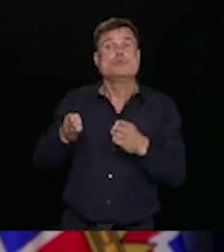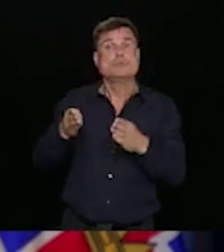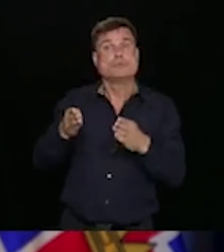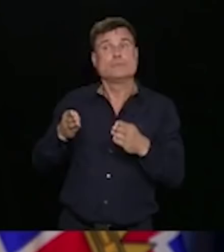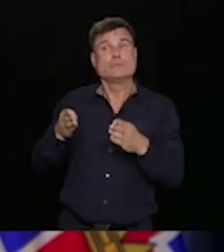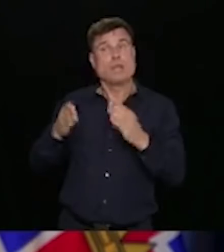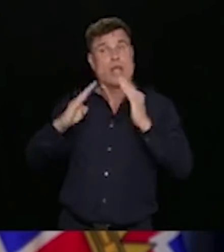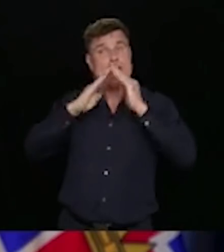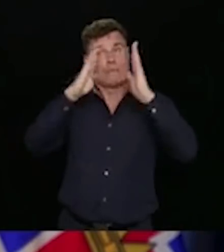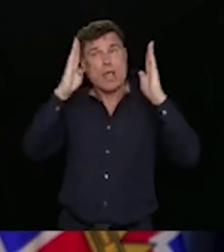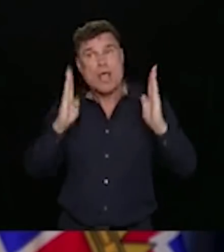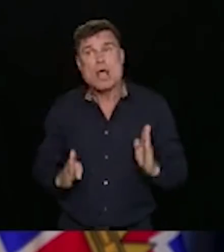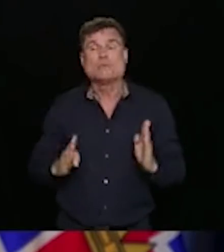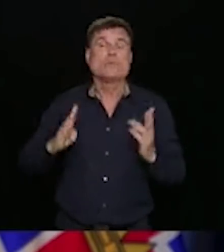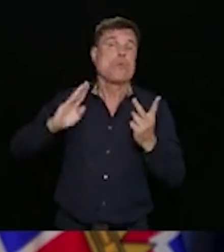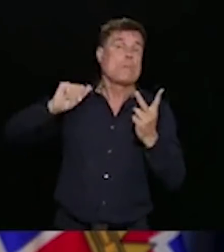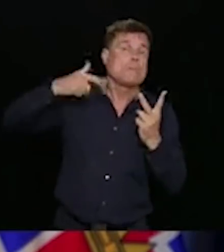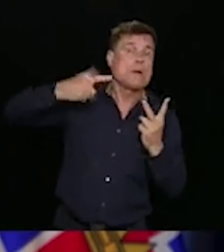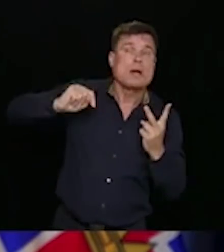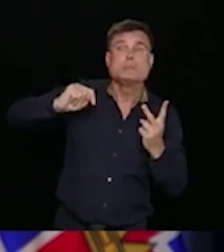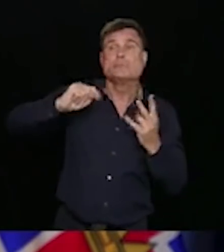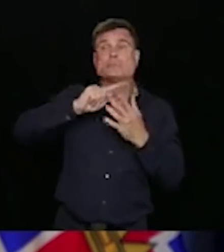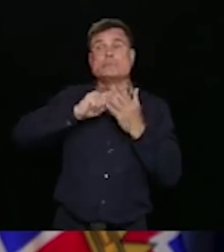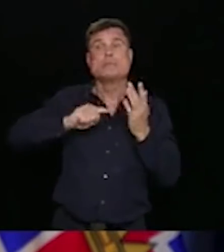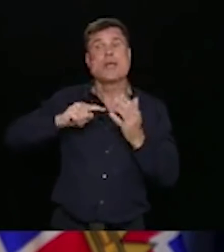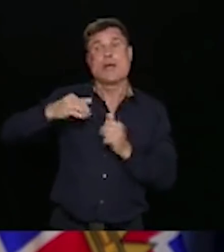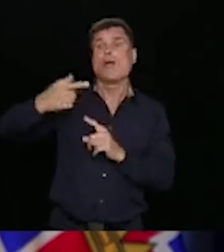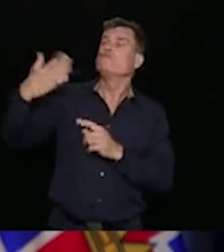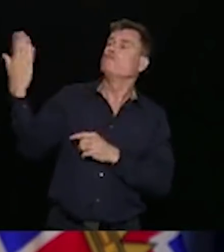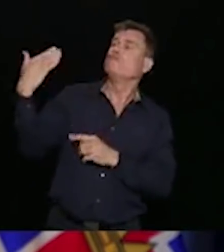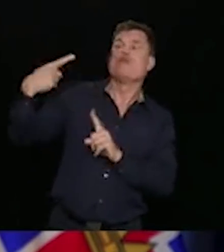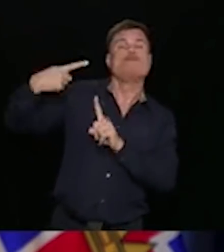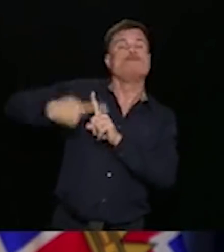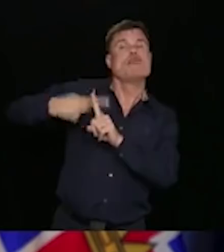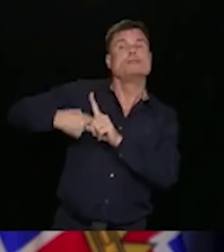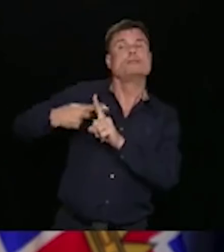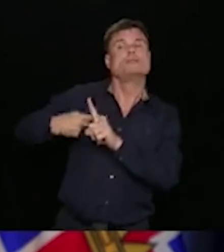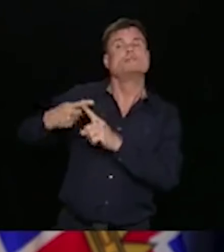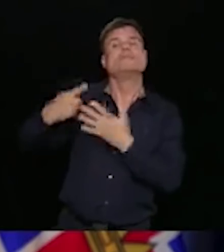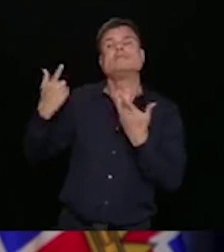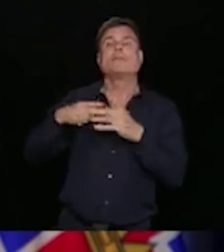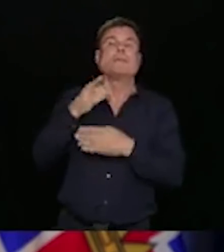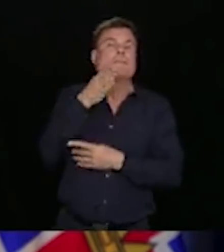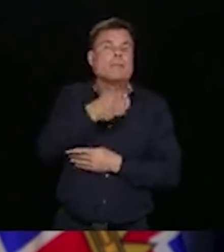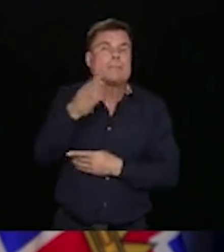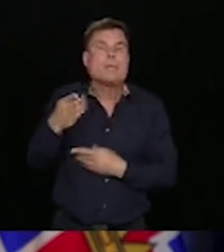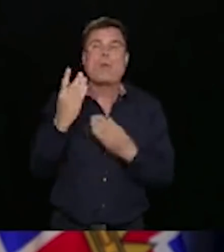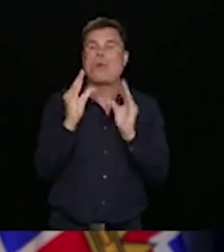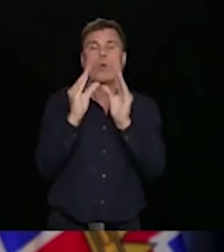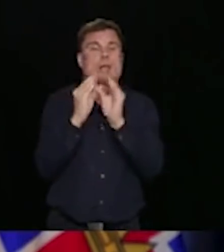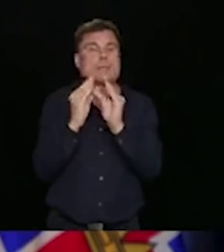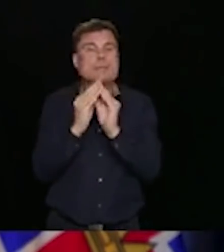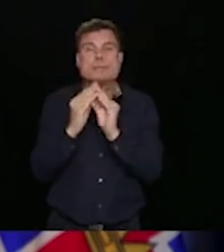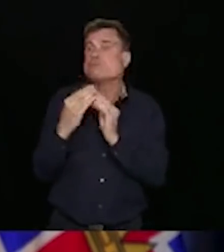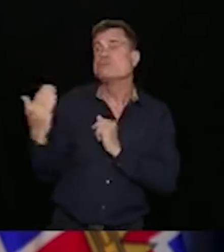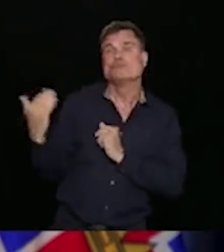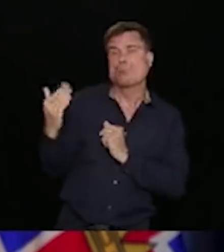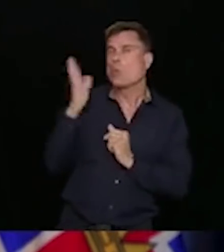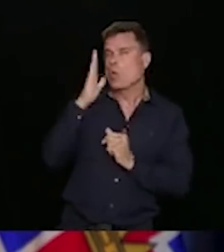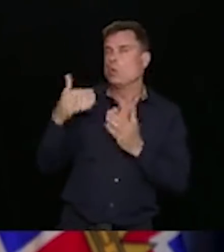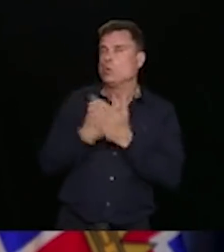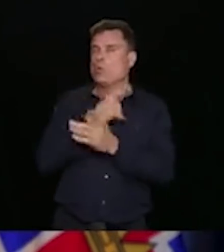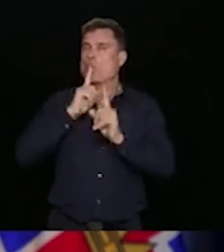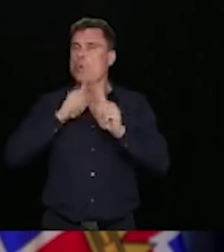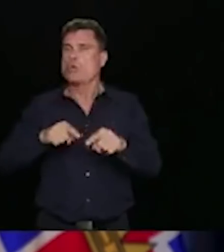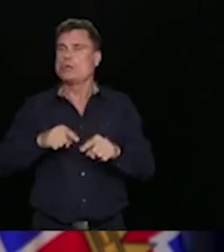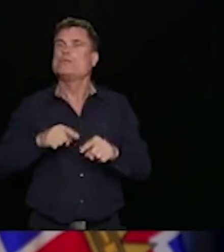B&B, host boats or houses, to limit the numbers of guests and visitors to those premises as part of those rental agreements. That